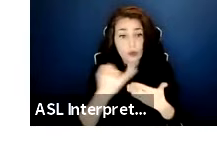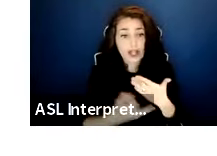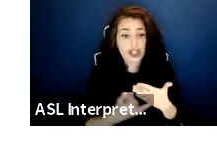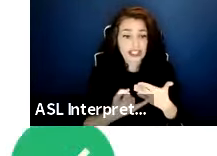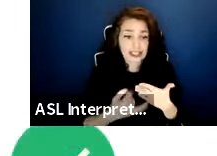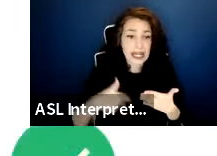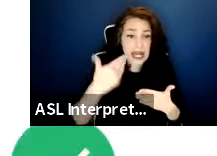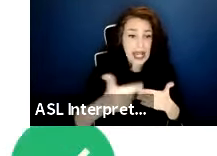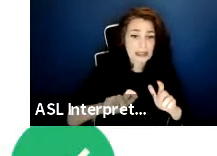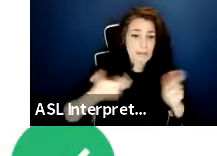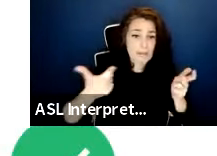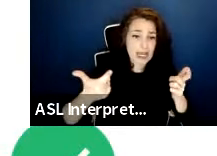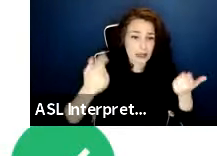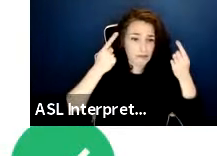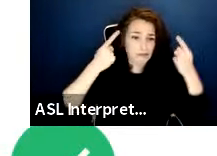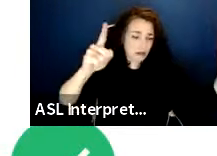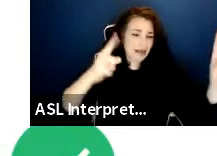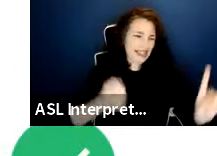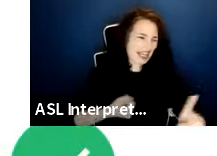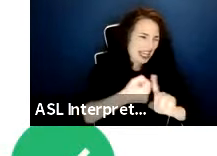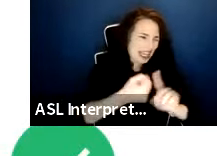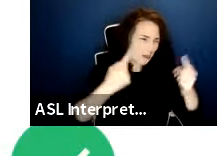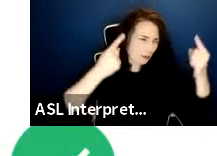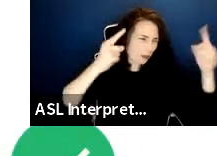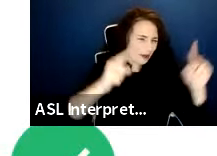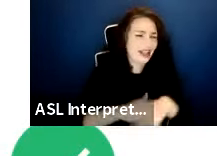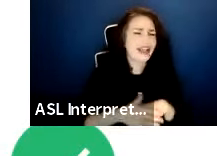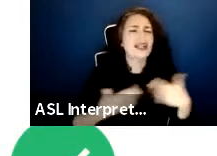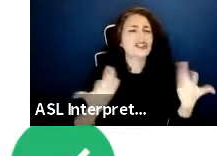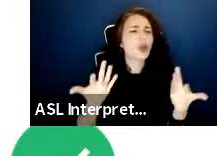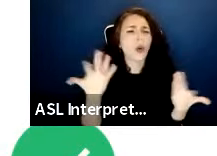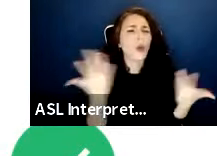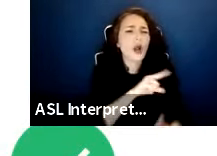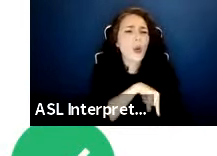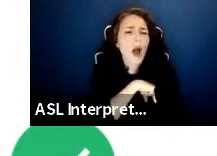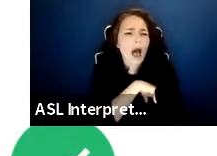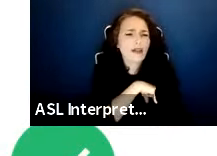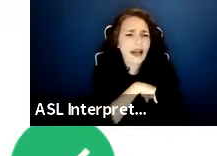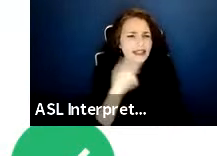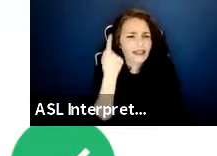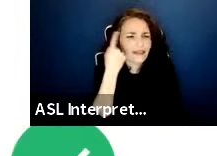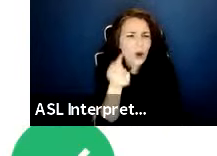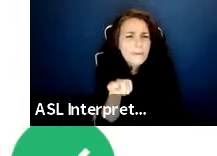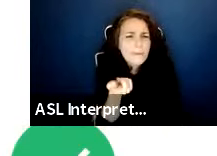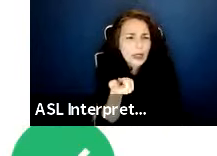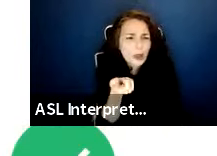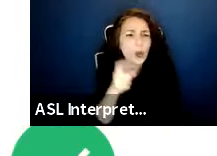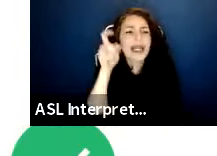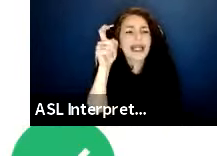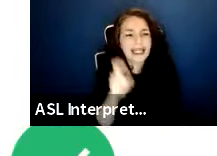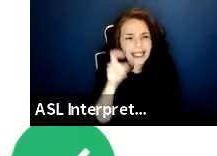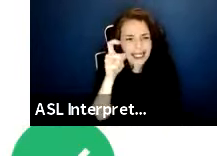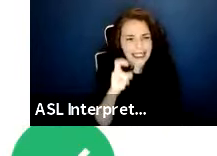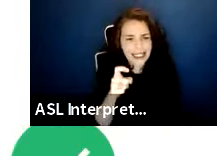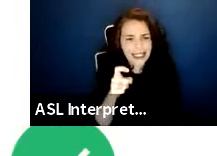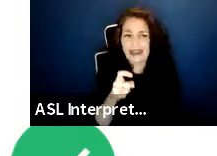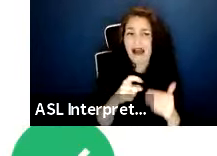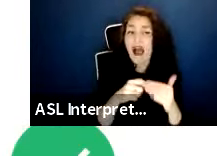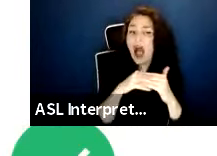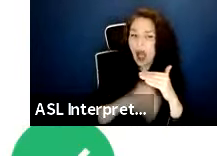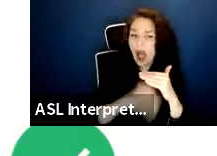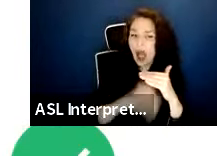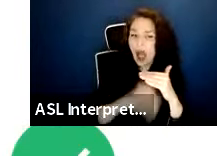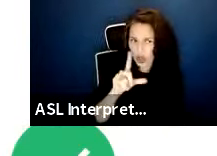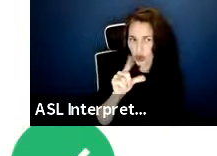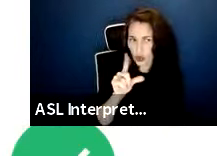please. So what qualifies for the micro? The budget has to be $20,000 or less per